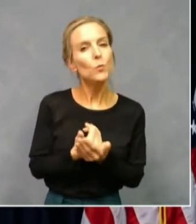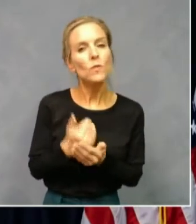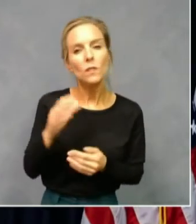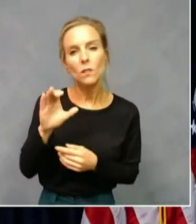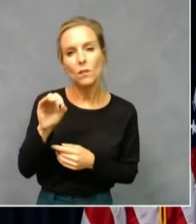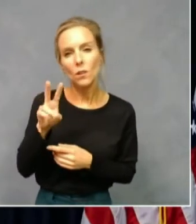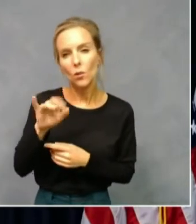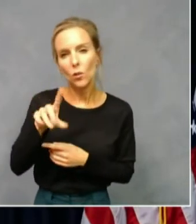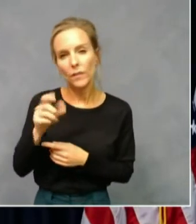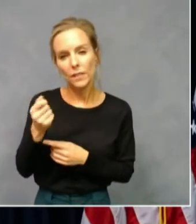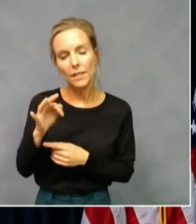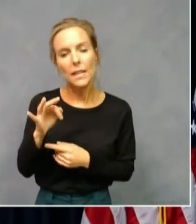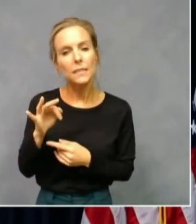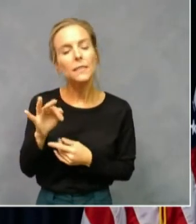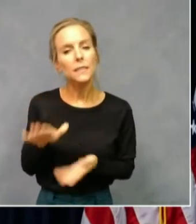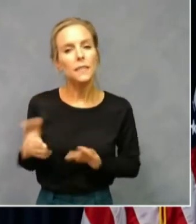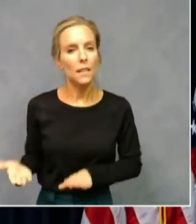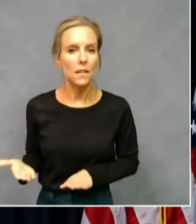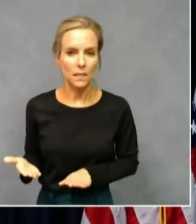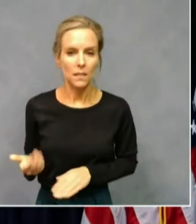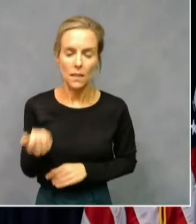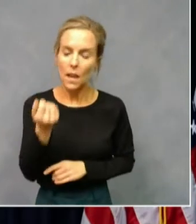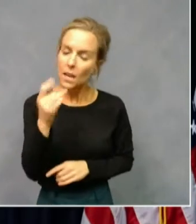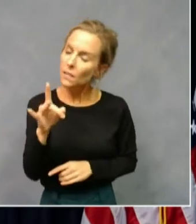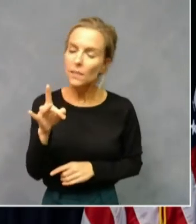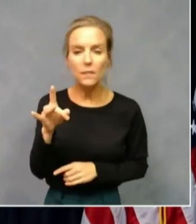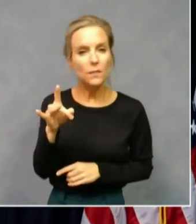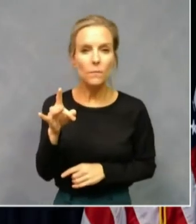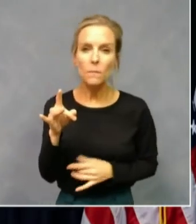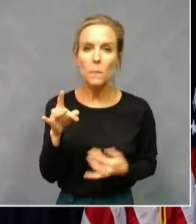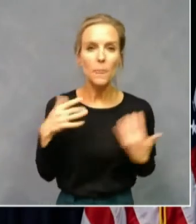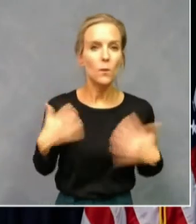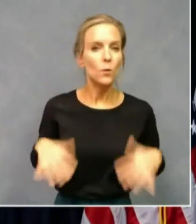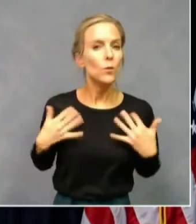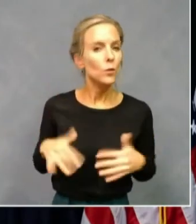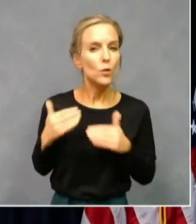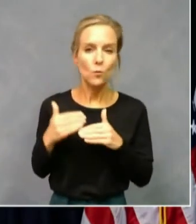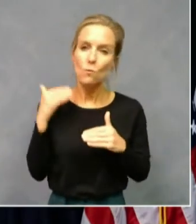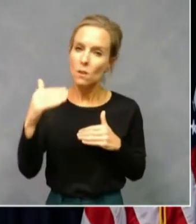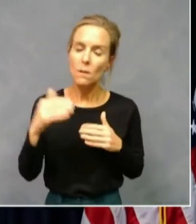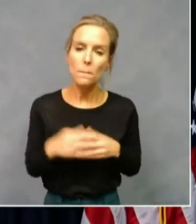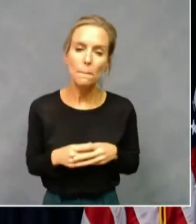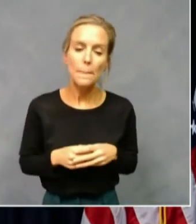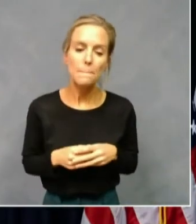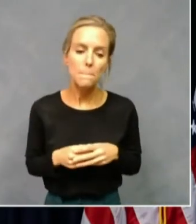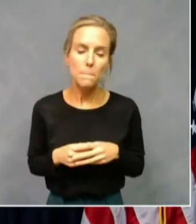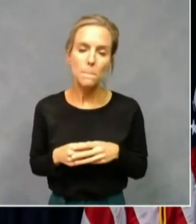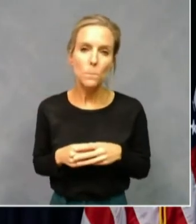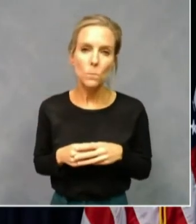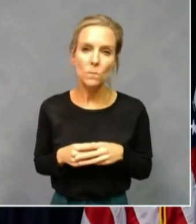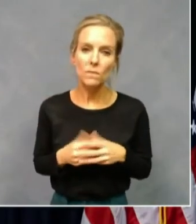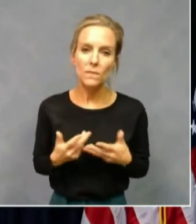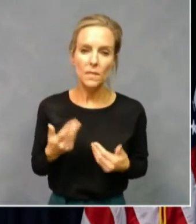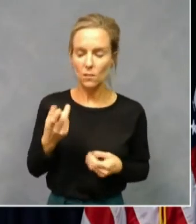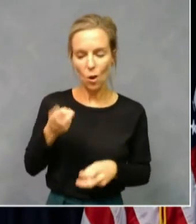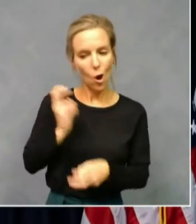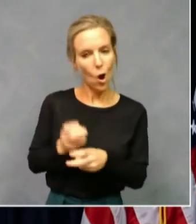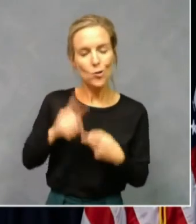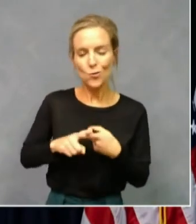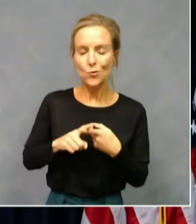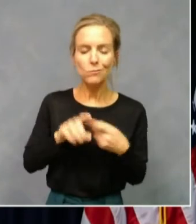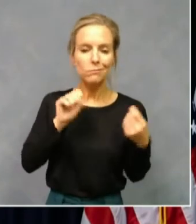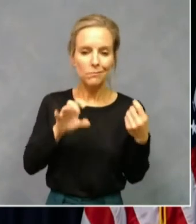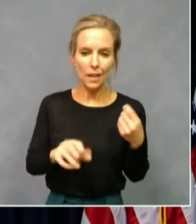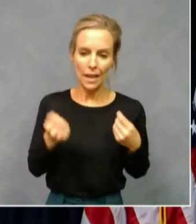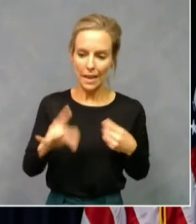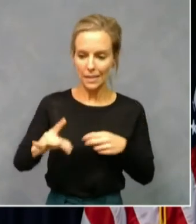deaths. 18 is far too many. And it hurts to read 18 names or entries.